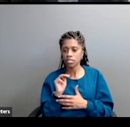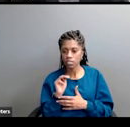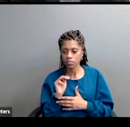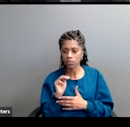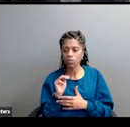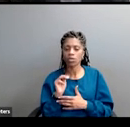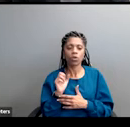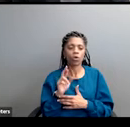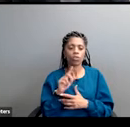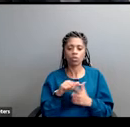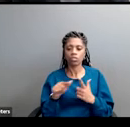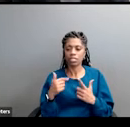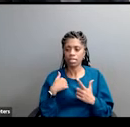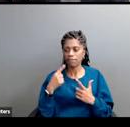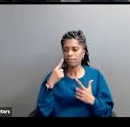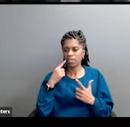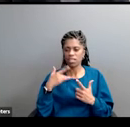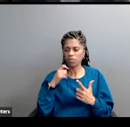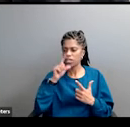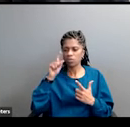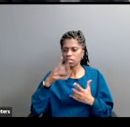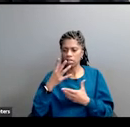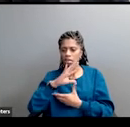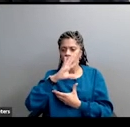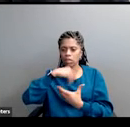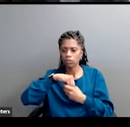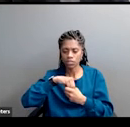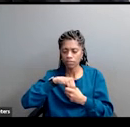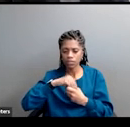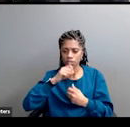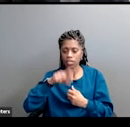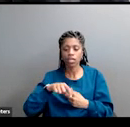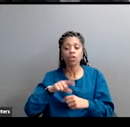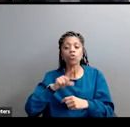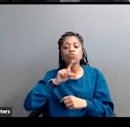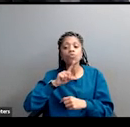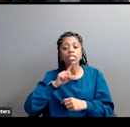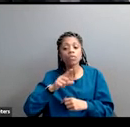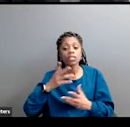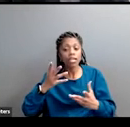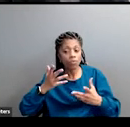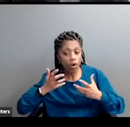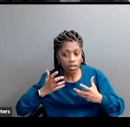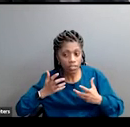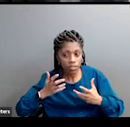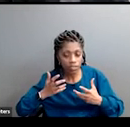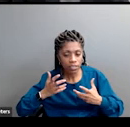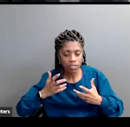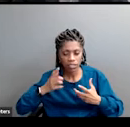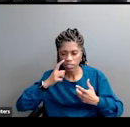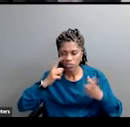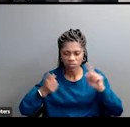inclusion, they don't want any of those things really. What they really want is revenge.